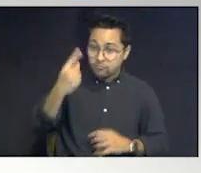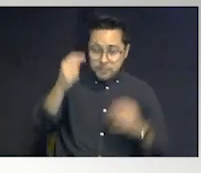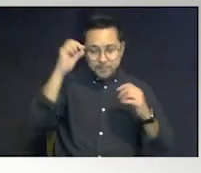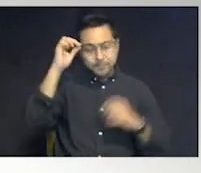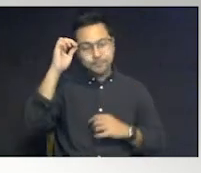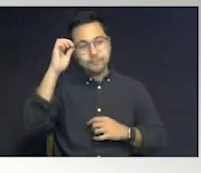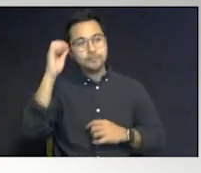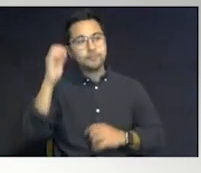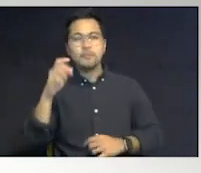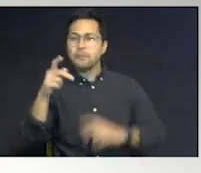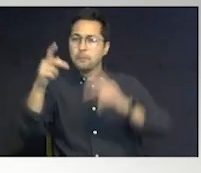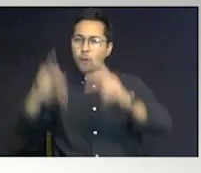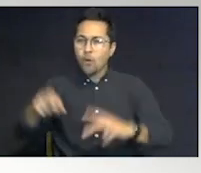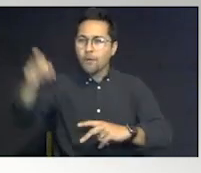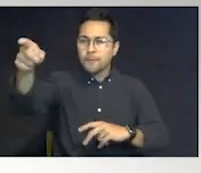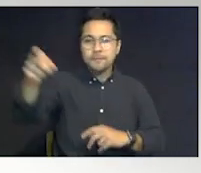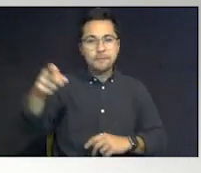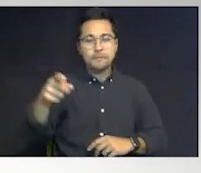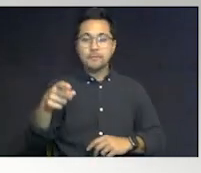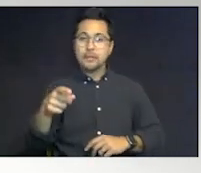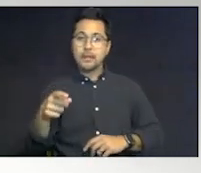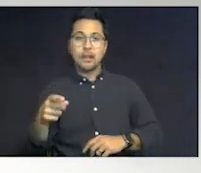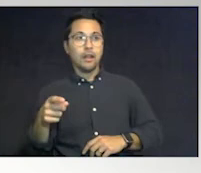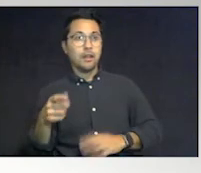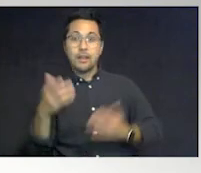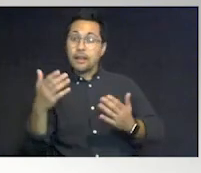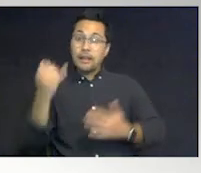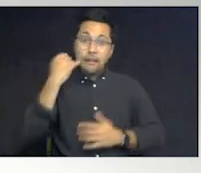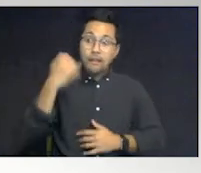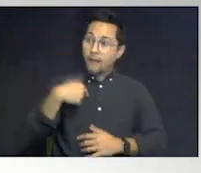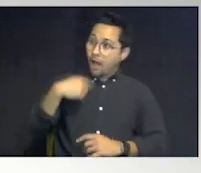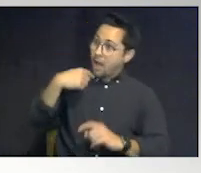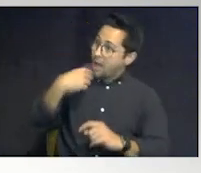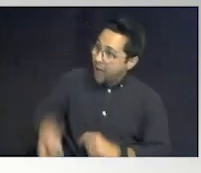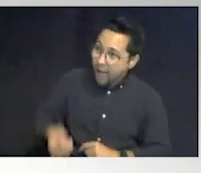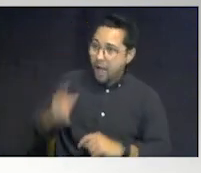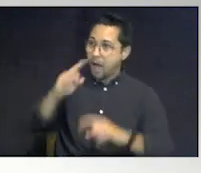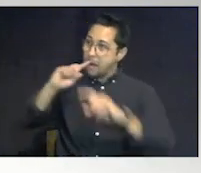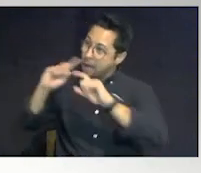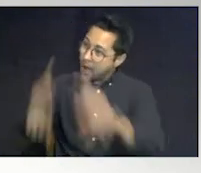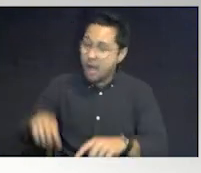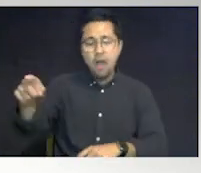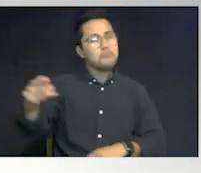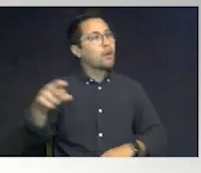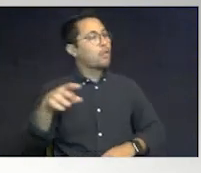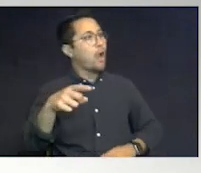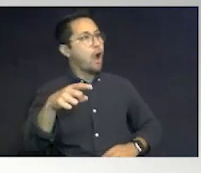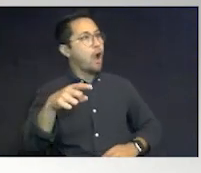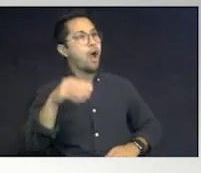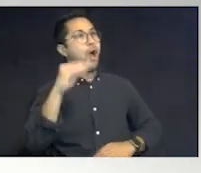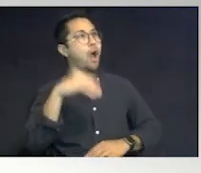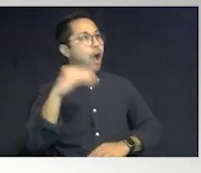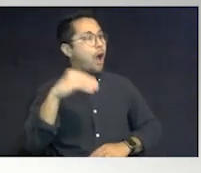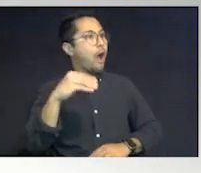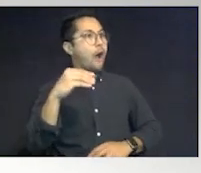the person is not following his orders or his directions is not non-compliant, maybe they're not understanding.